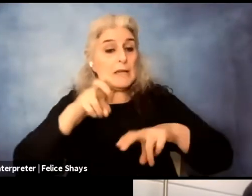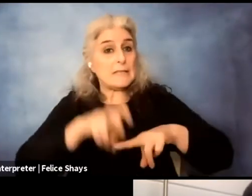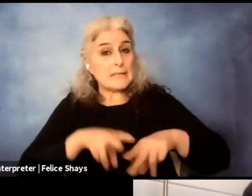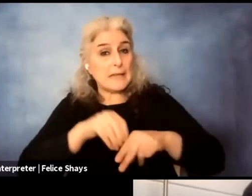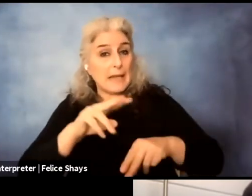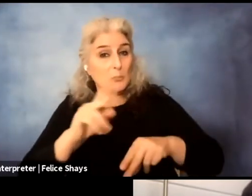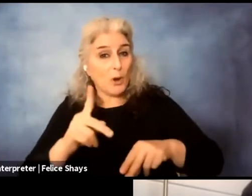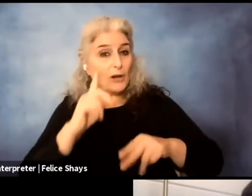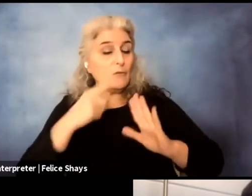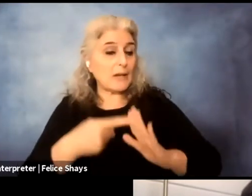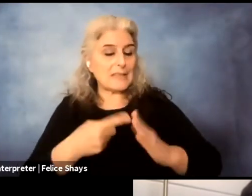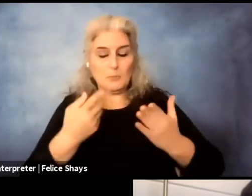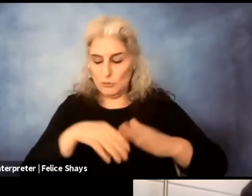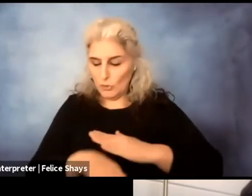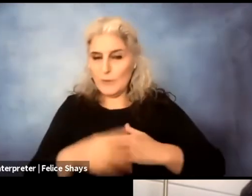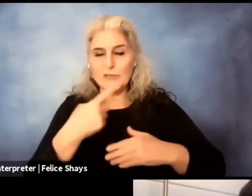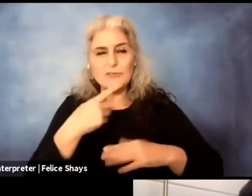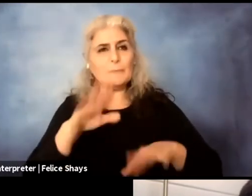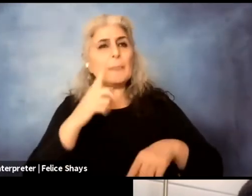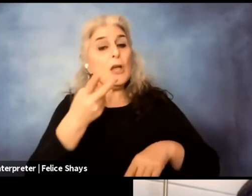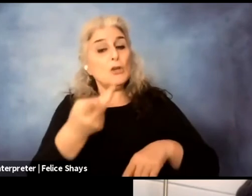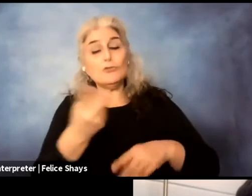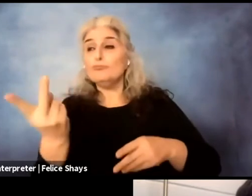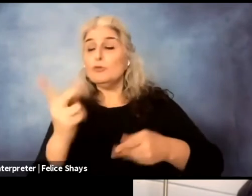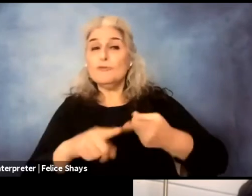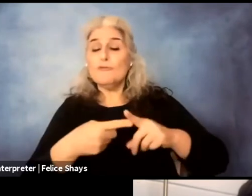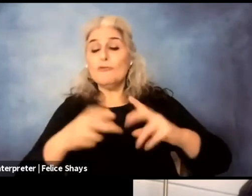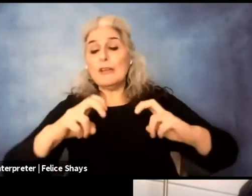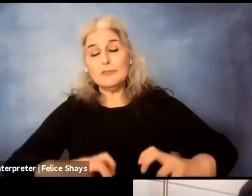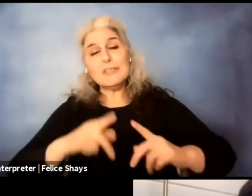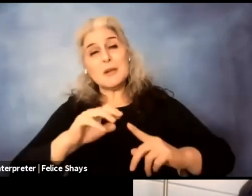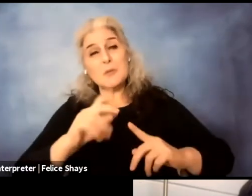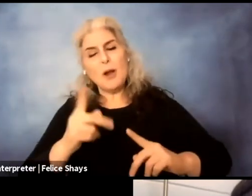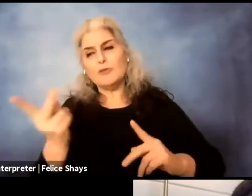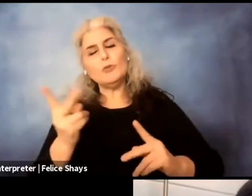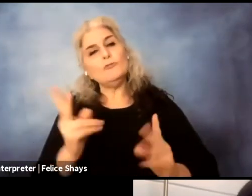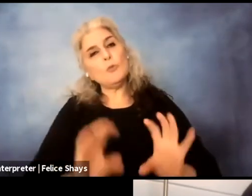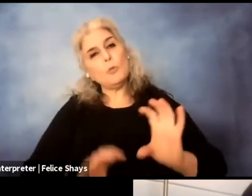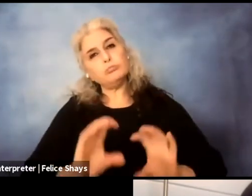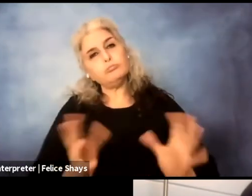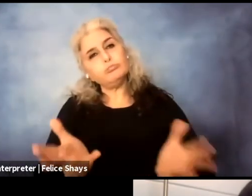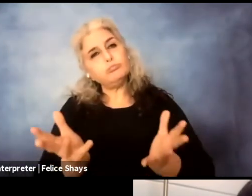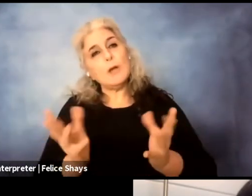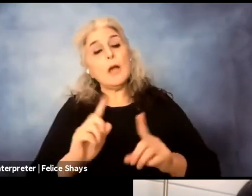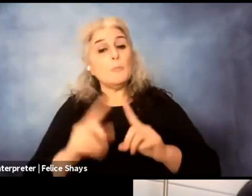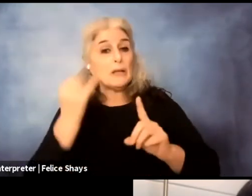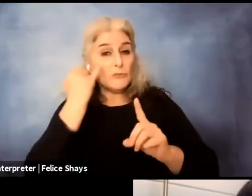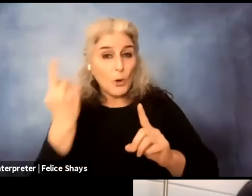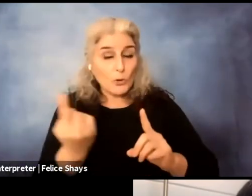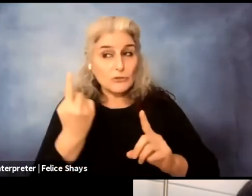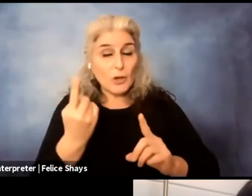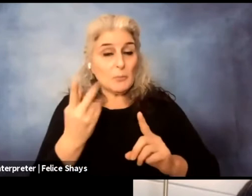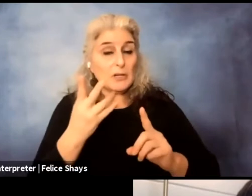you and a friend are sitting at a park right now and you're talking among each other. Um, except if someone want to, you know,